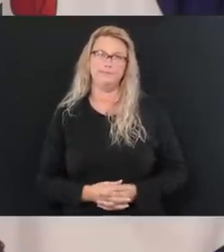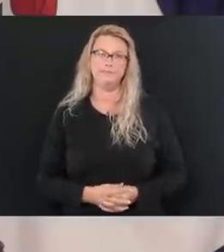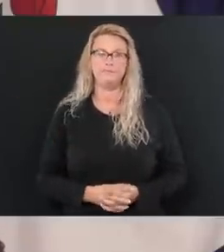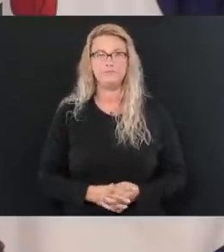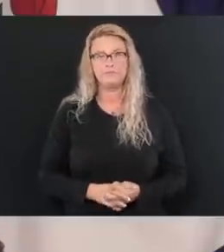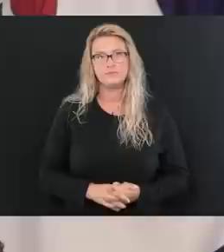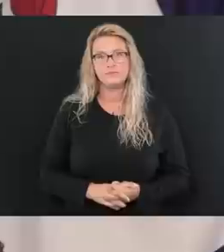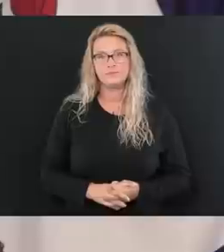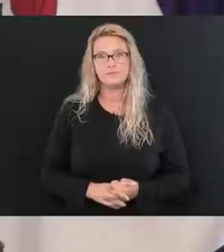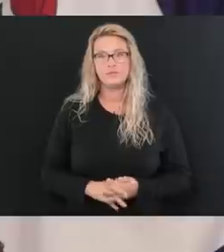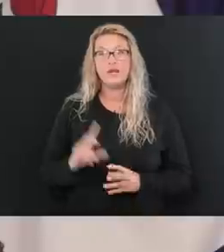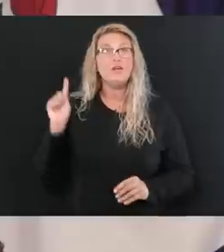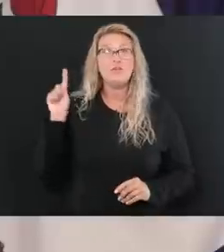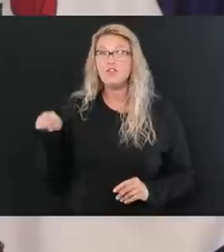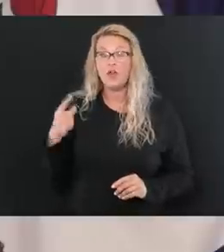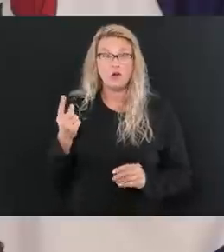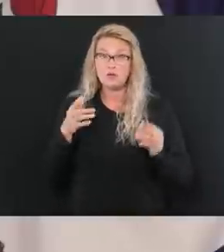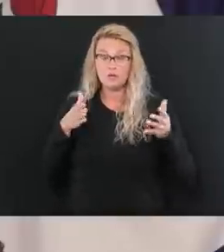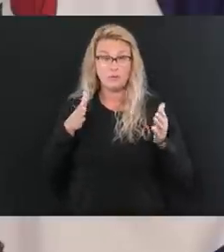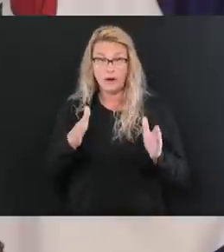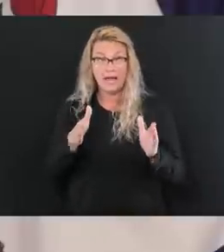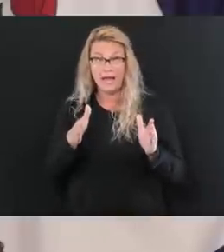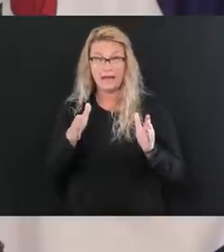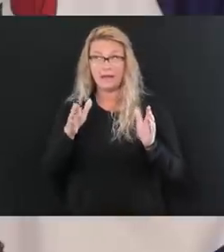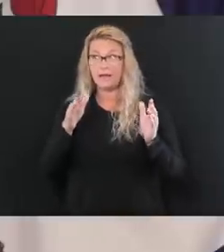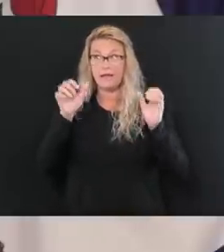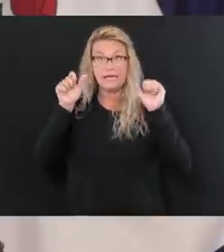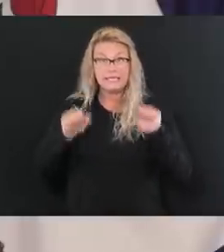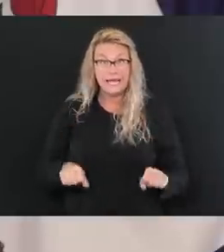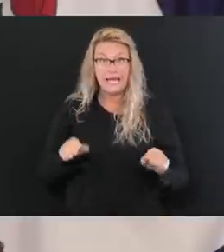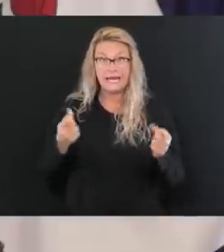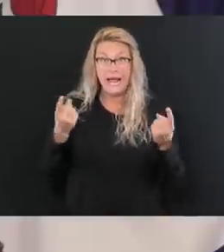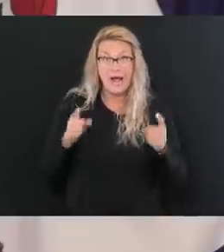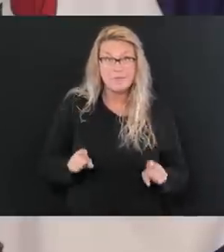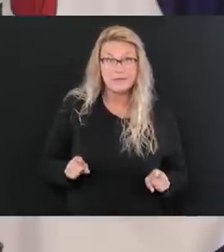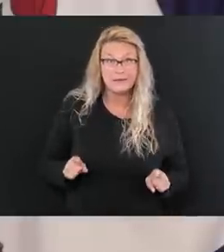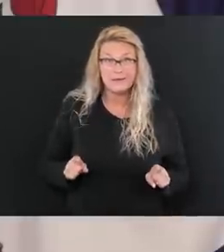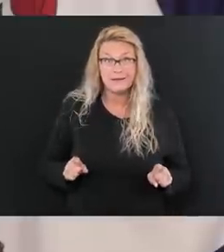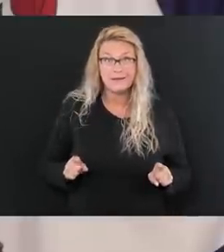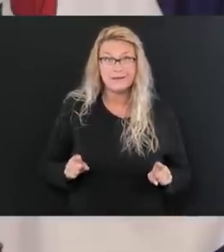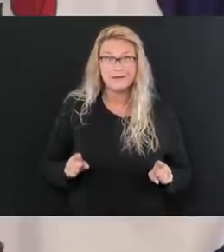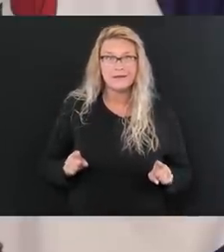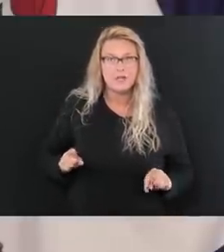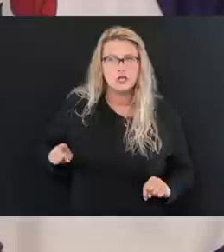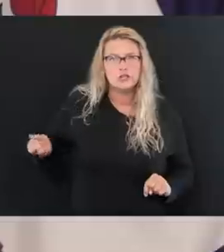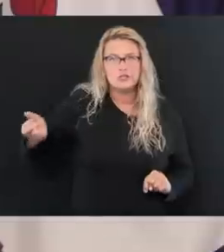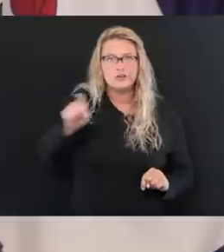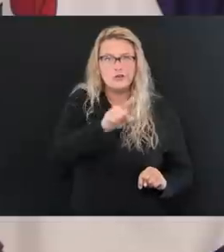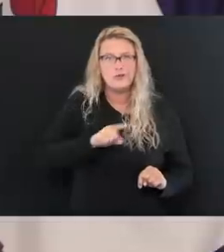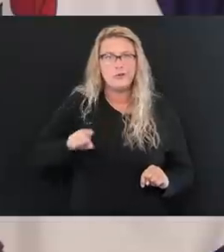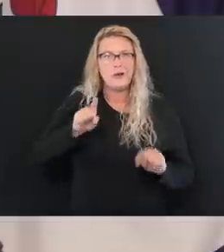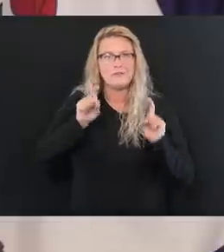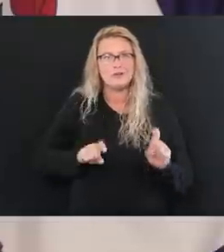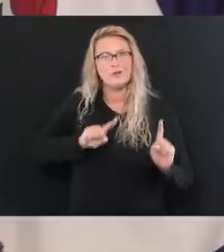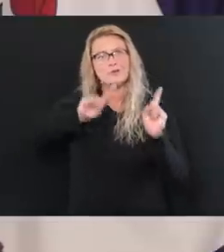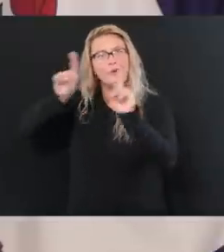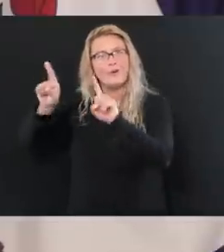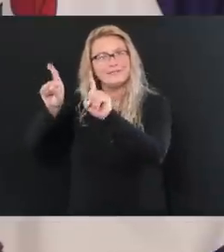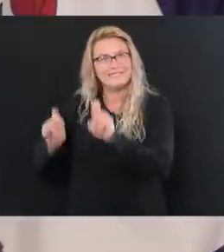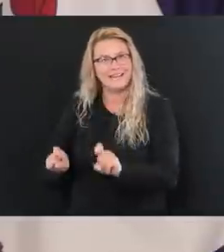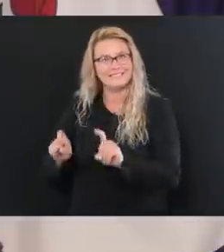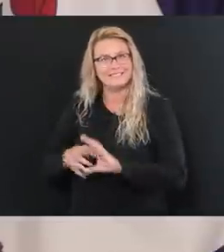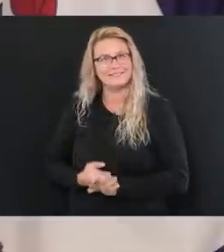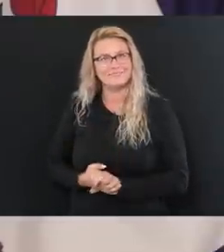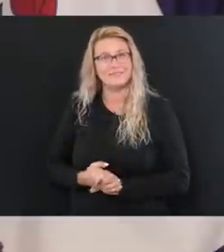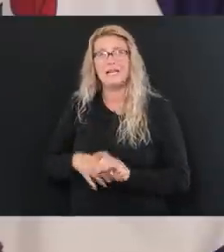the only way that that can happen is we have got to be able to test lots and lots and lots of